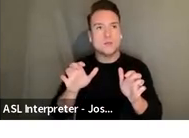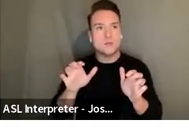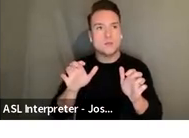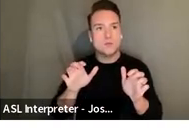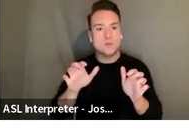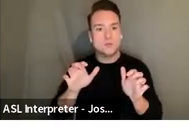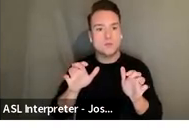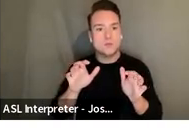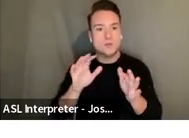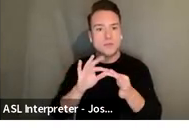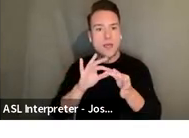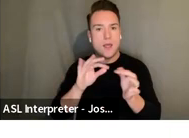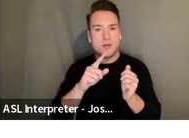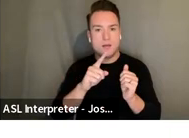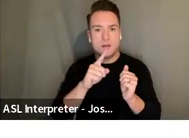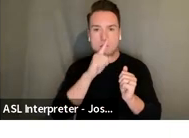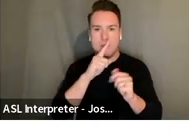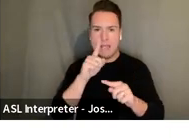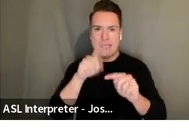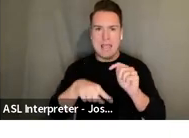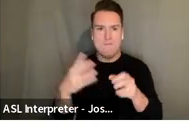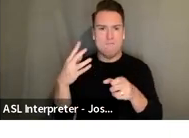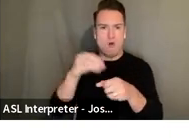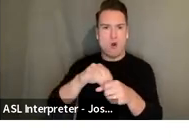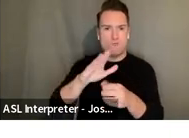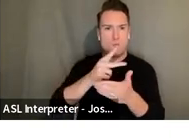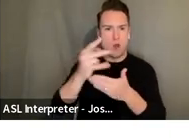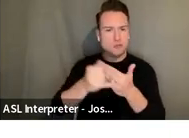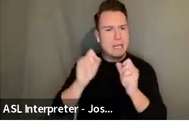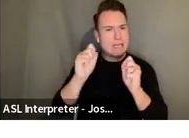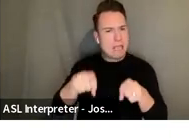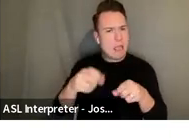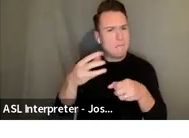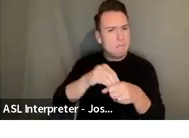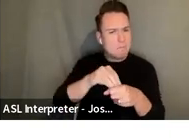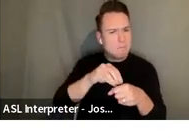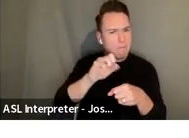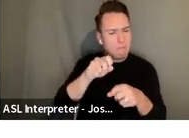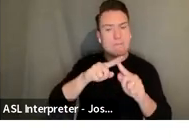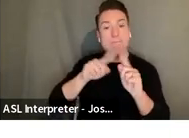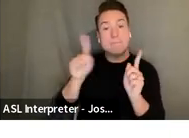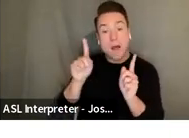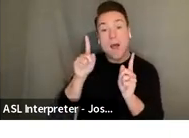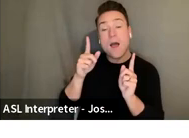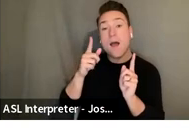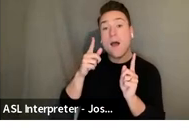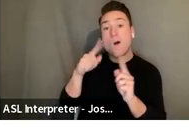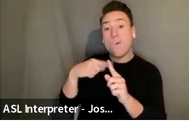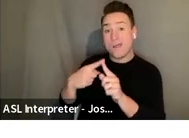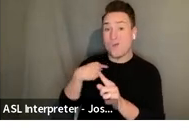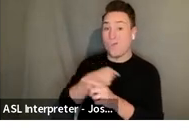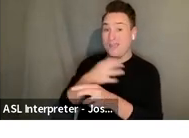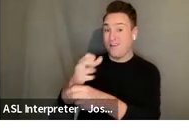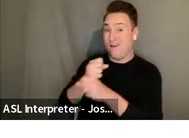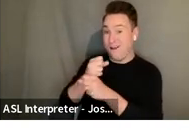can't have that as part of your project but at the time that we were given the funds to start this grant program